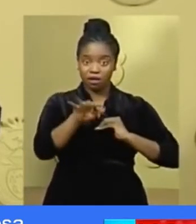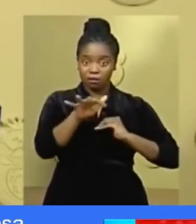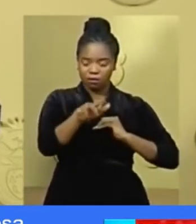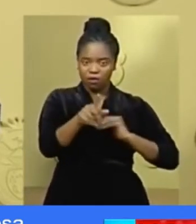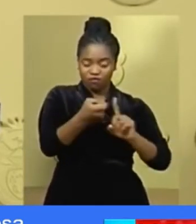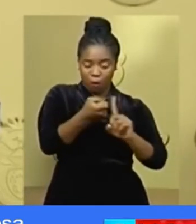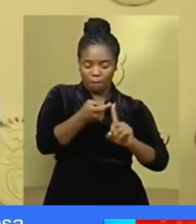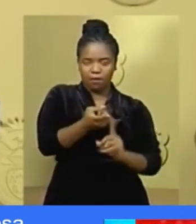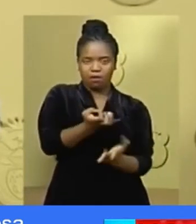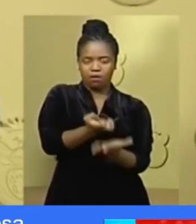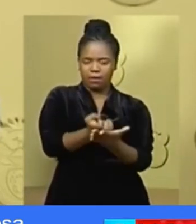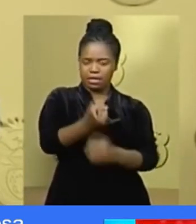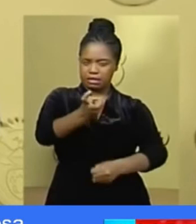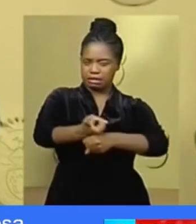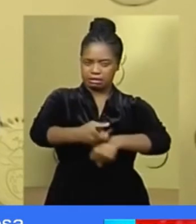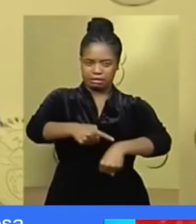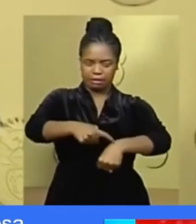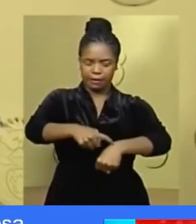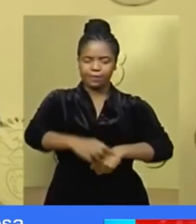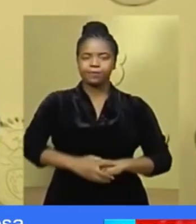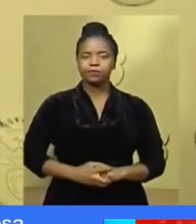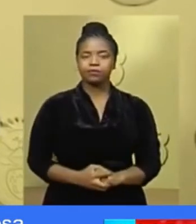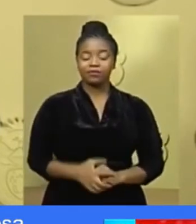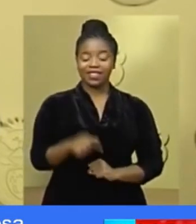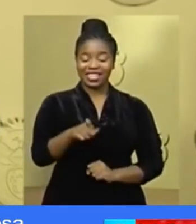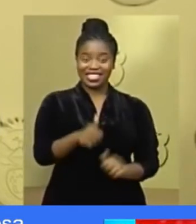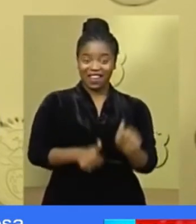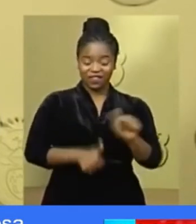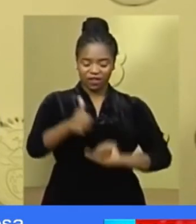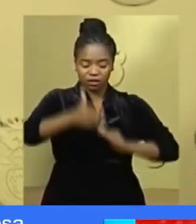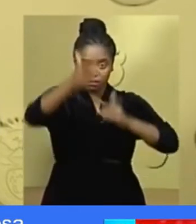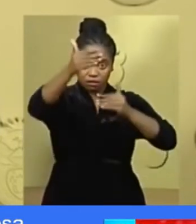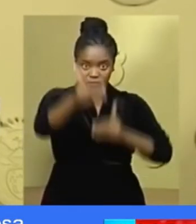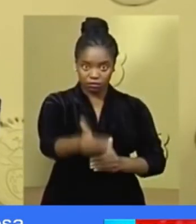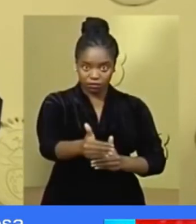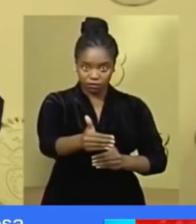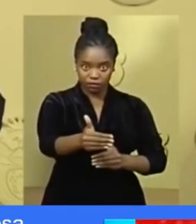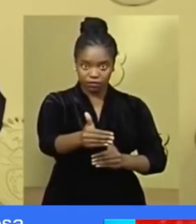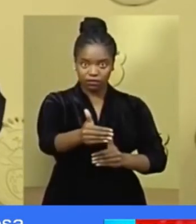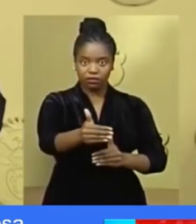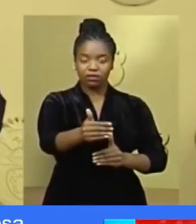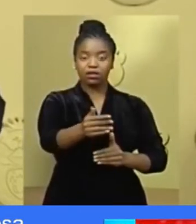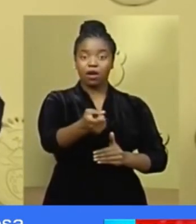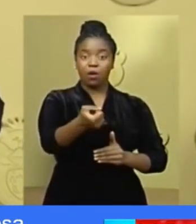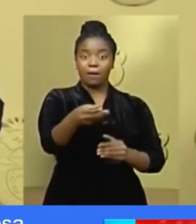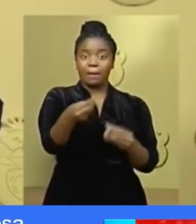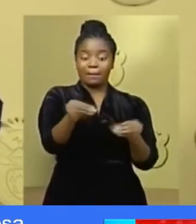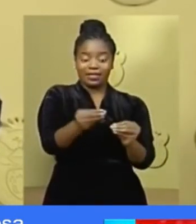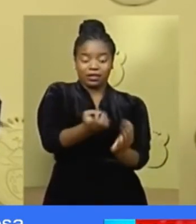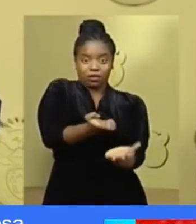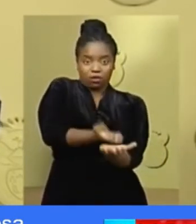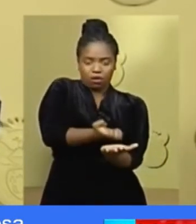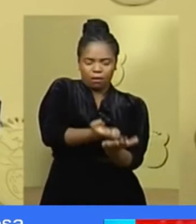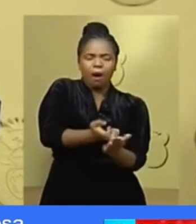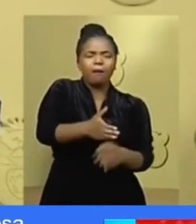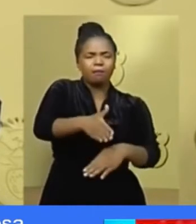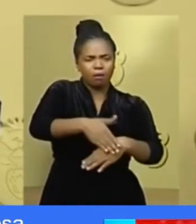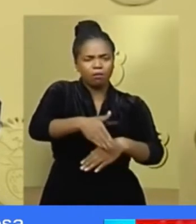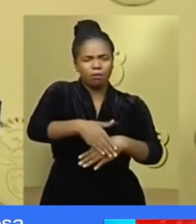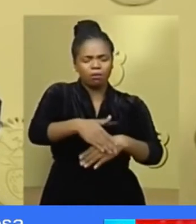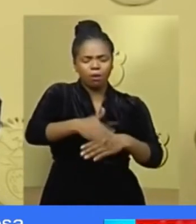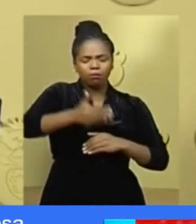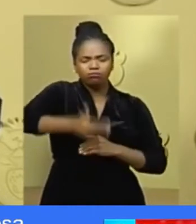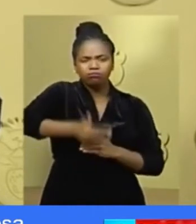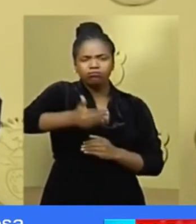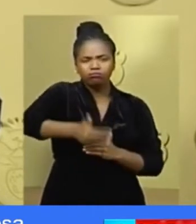difficulties. This is the first phase of the economic response and further measures are under